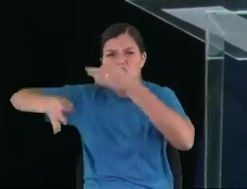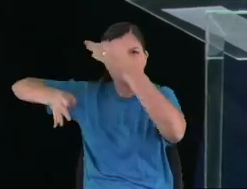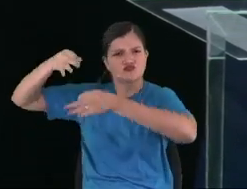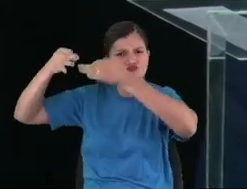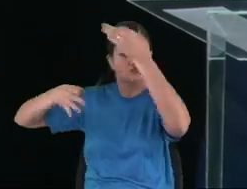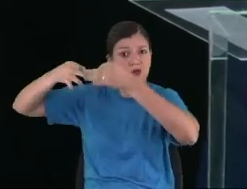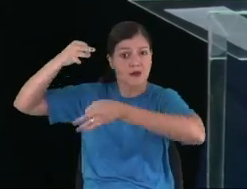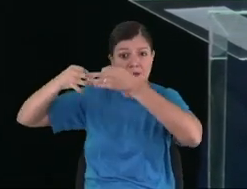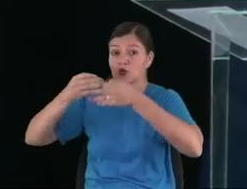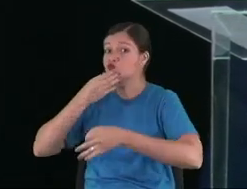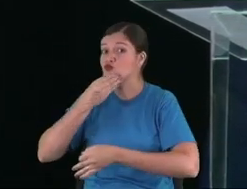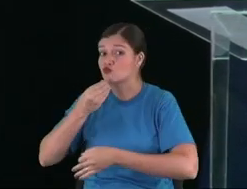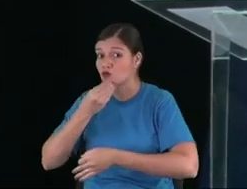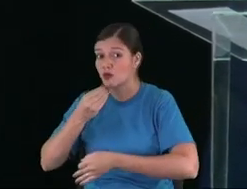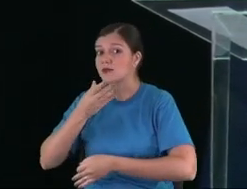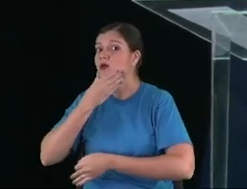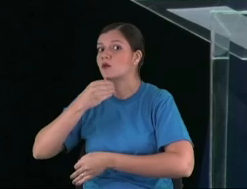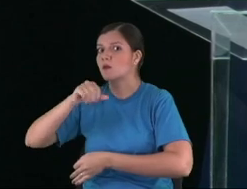to his family.